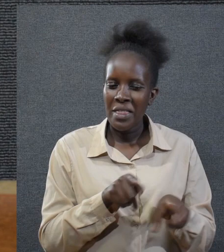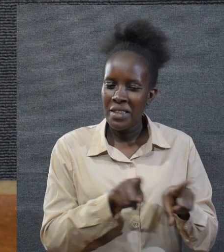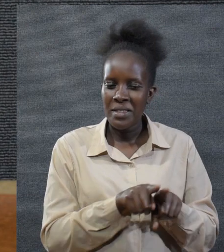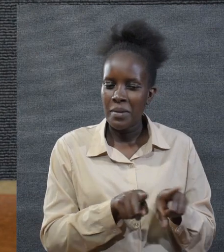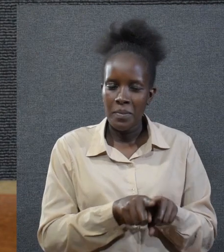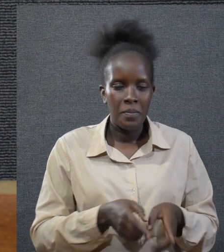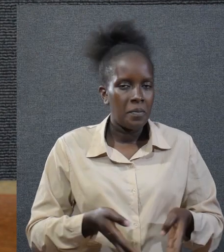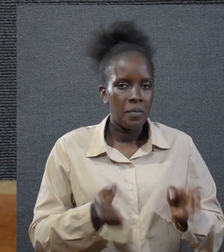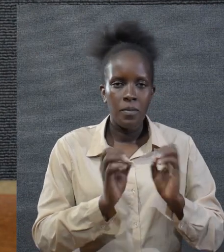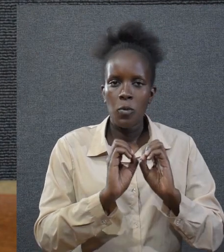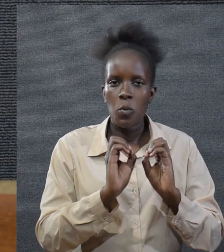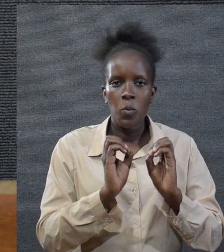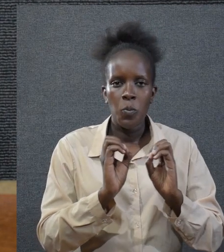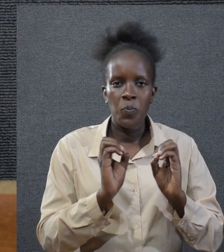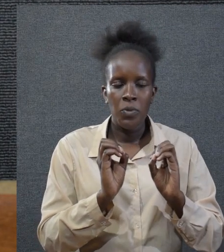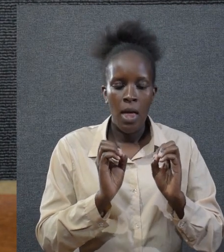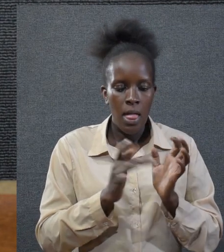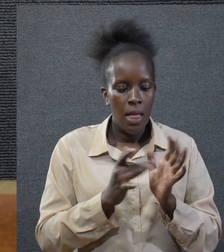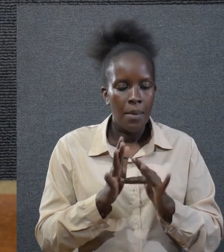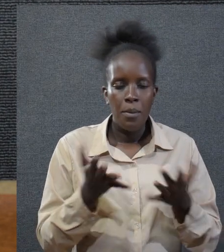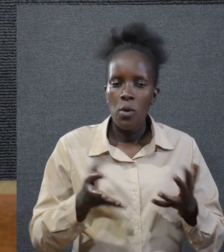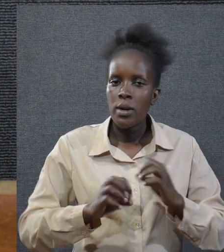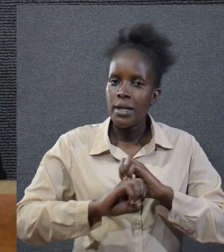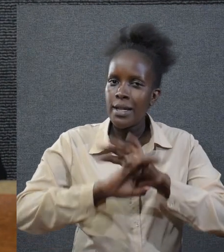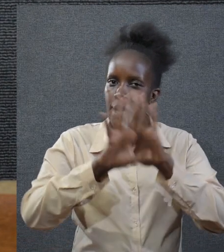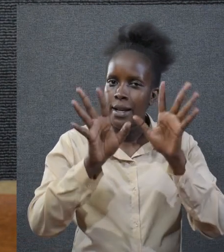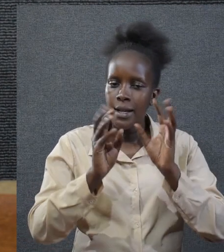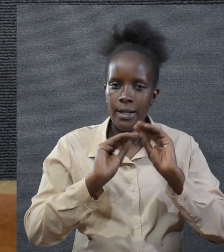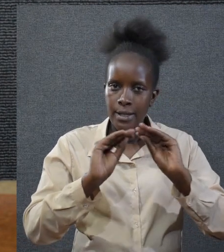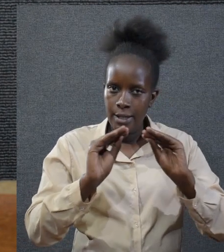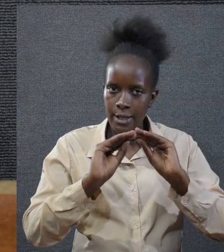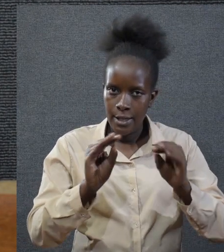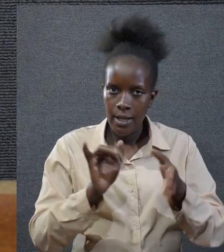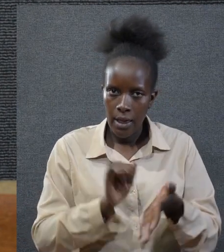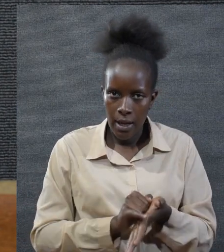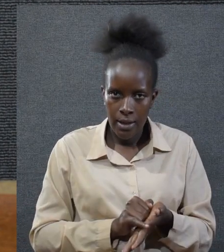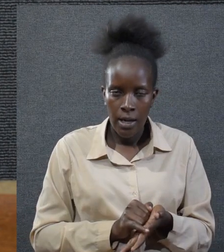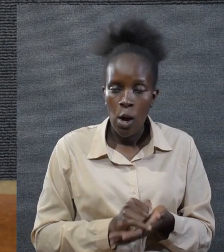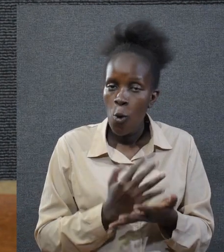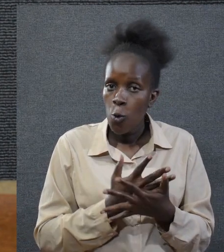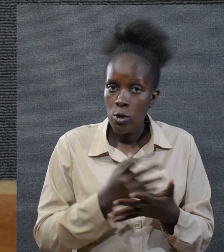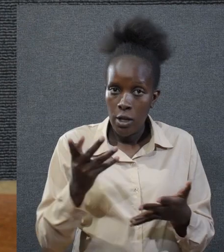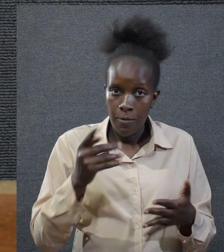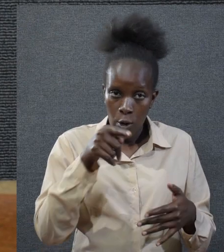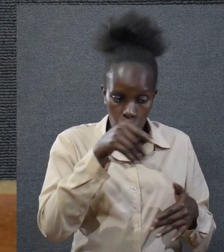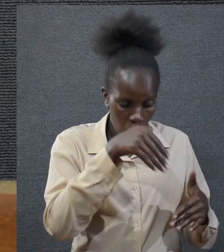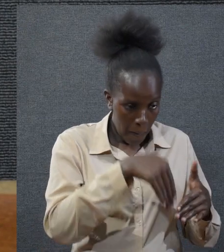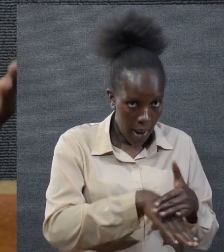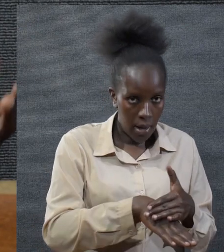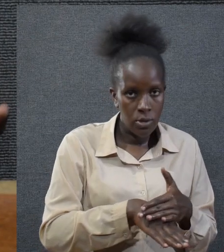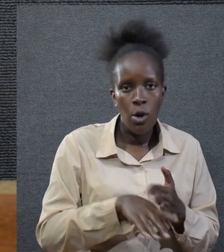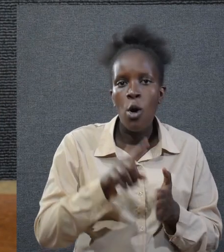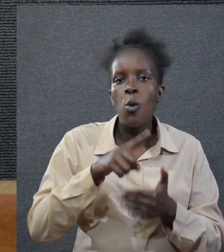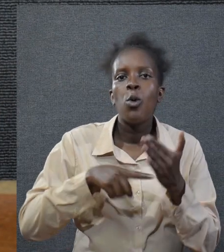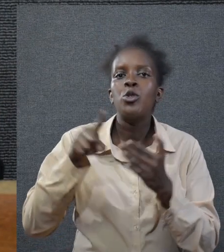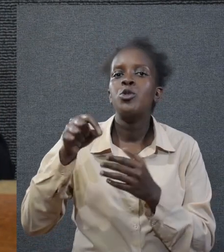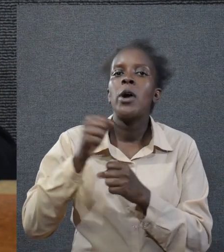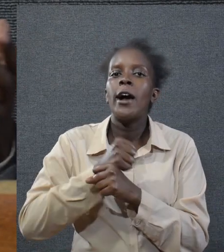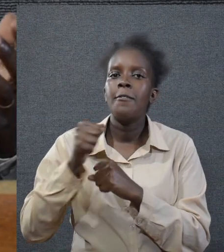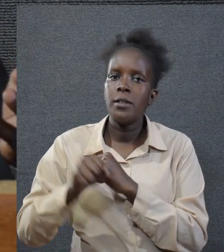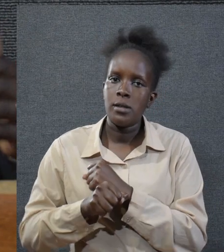It doesn't work that way. The Bible clearly teaches that whatever we sow